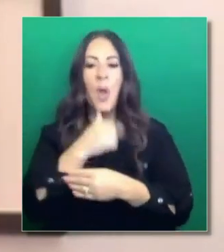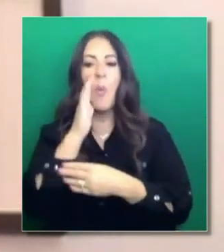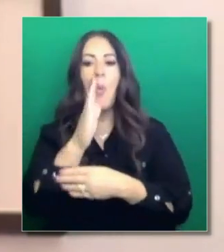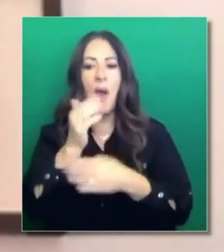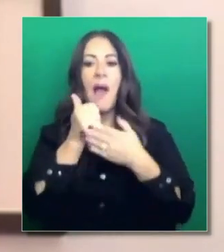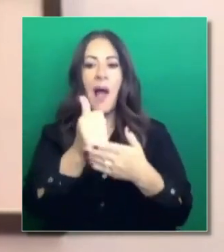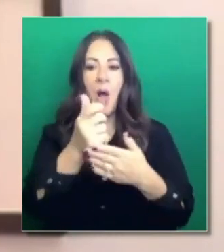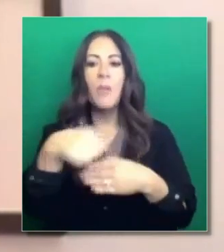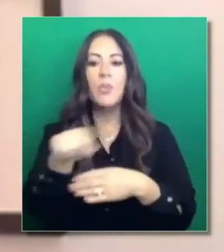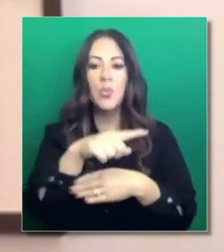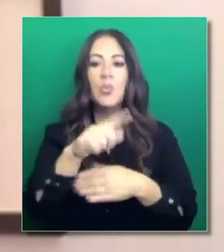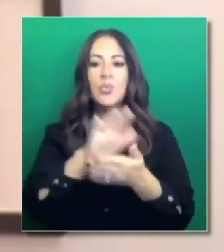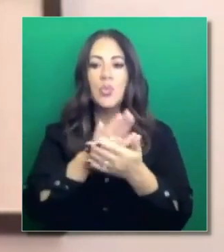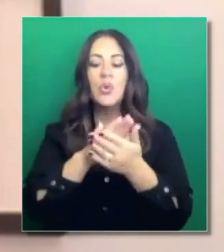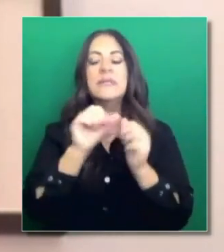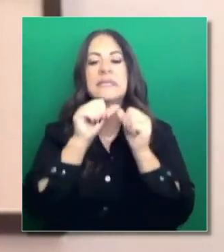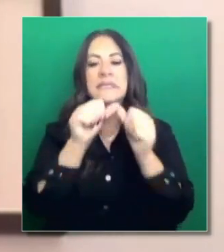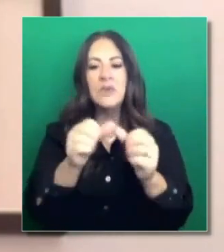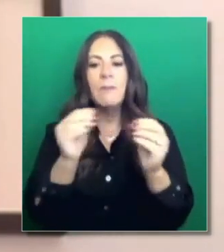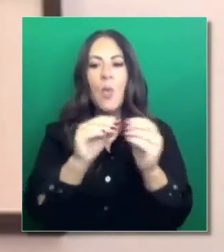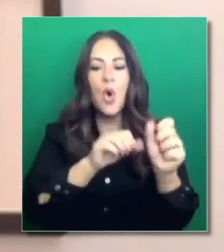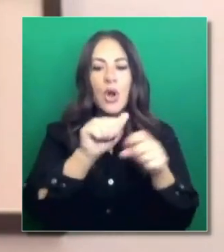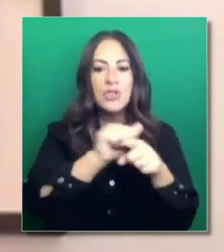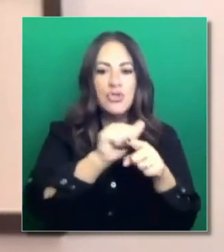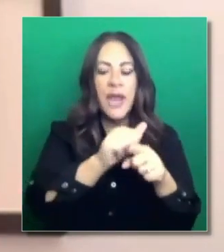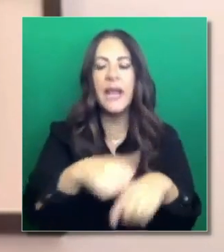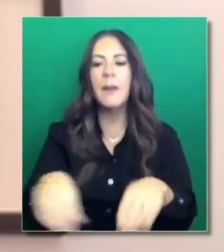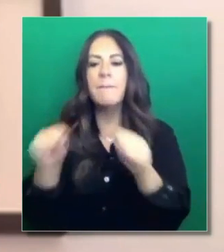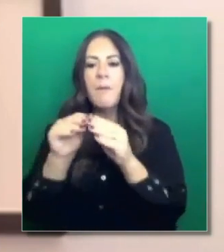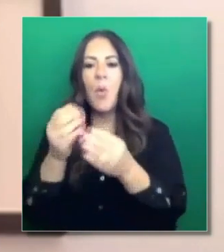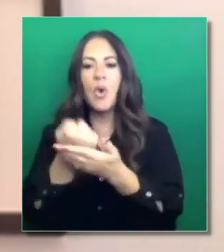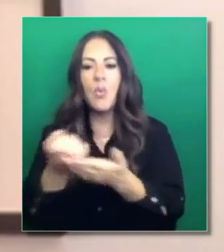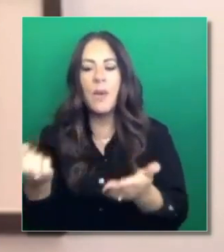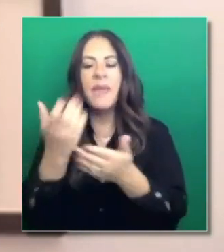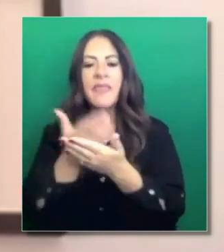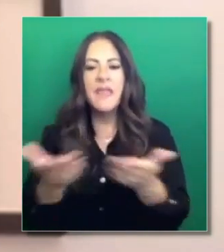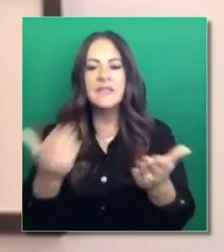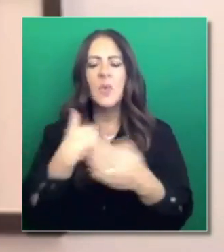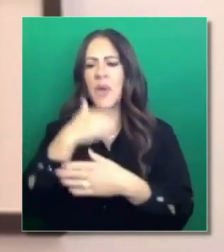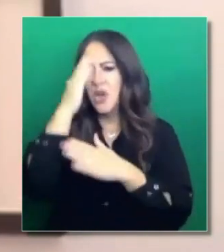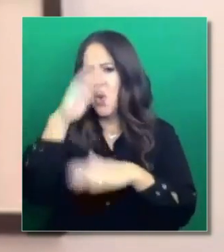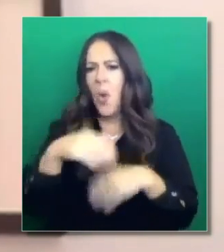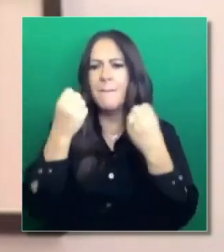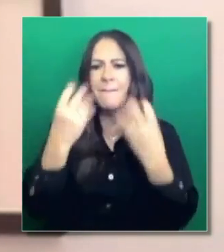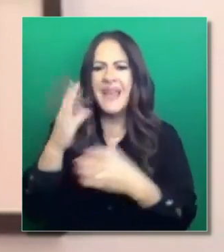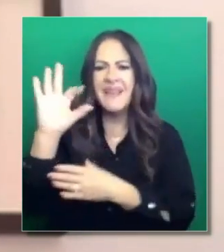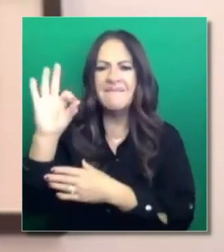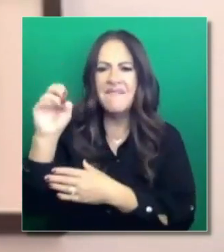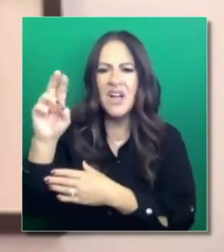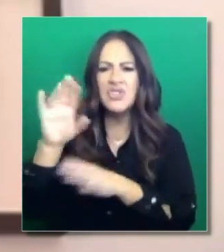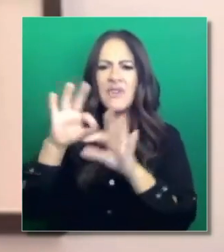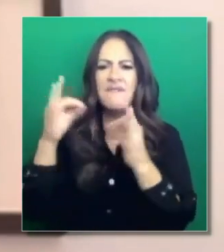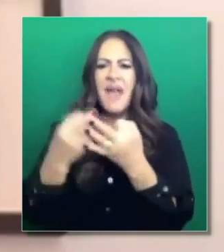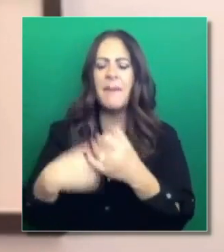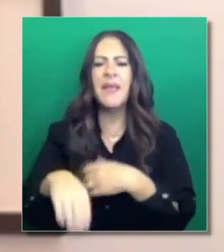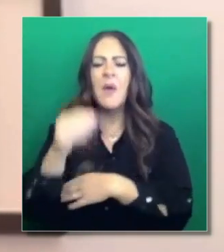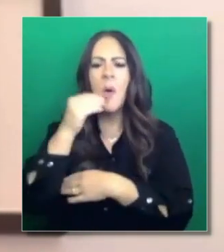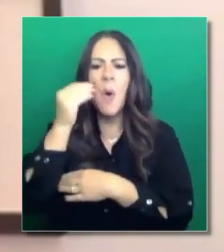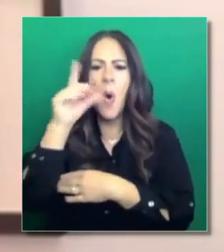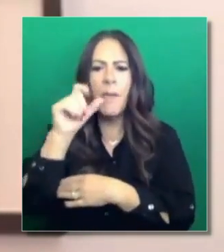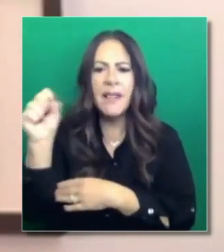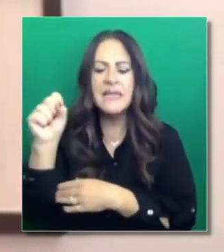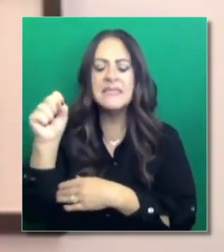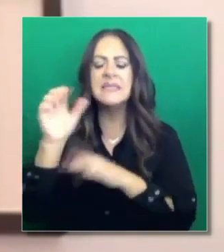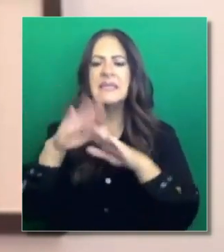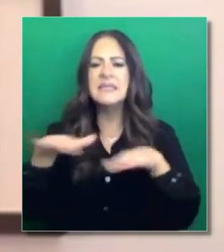improve on training. We know that many families, foster families and homeless families, English learners, free and